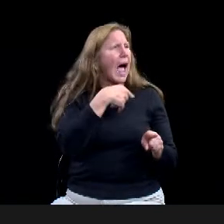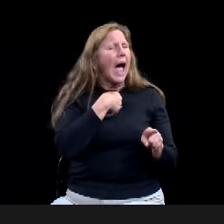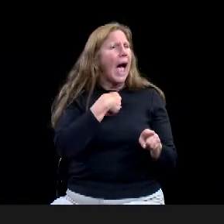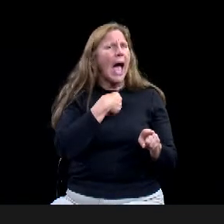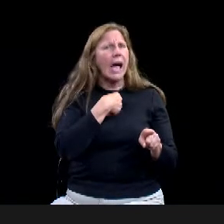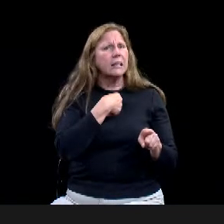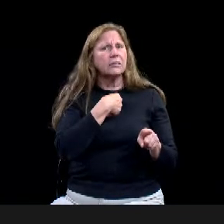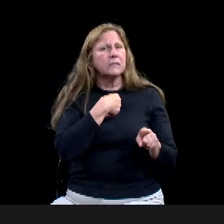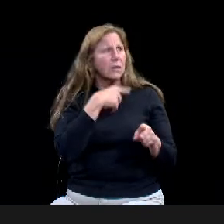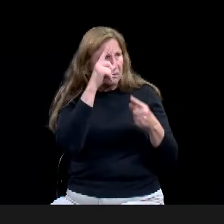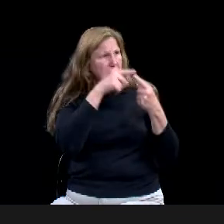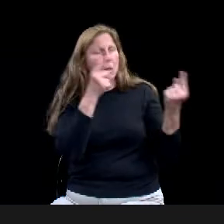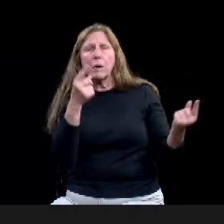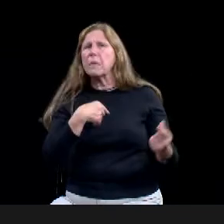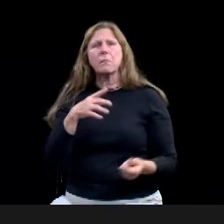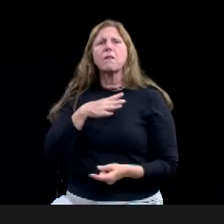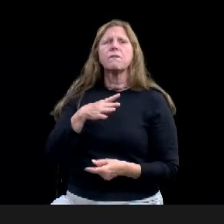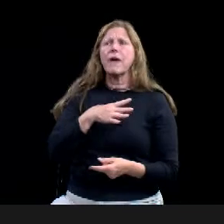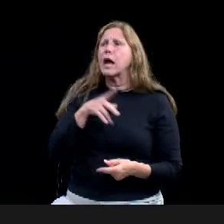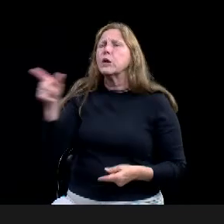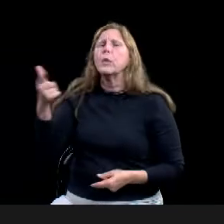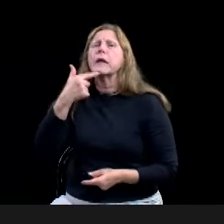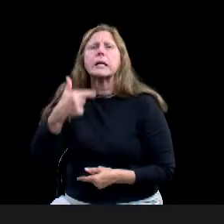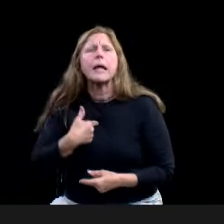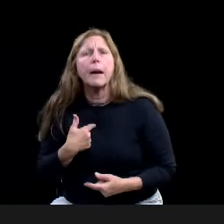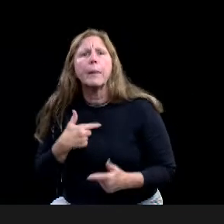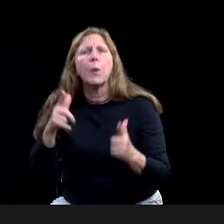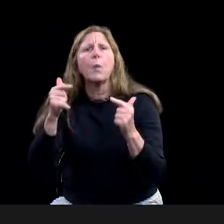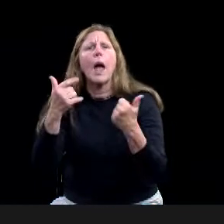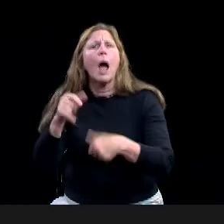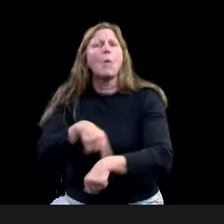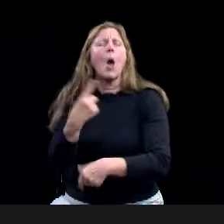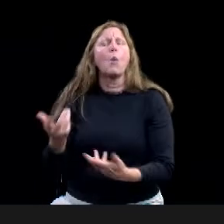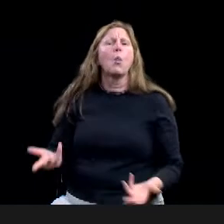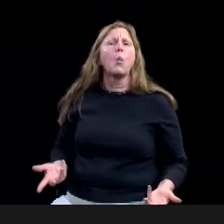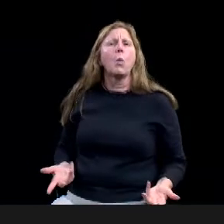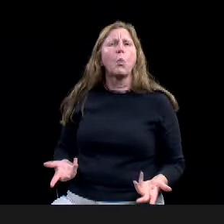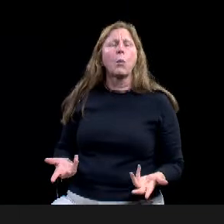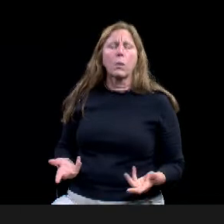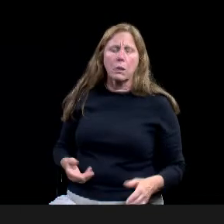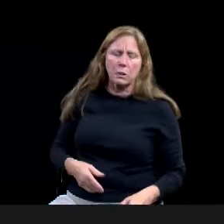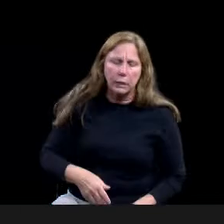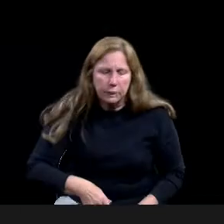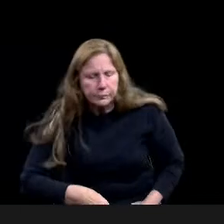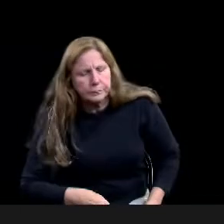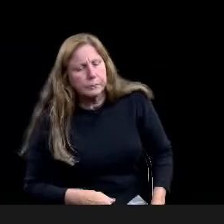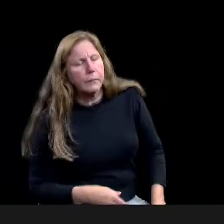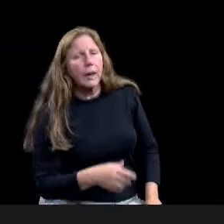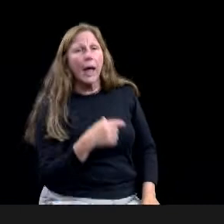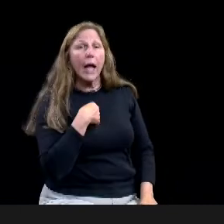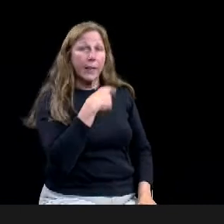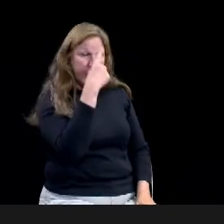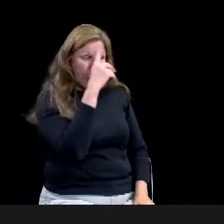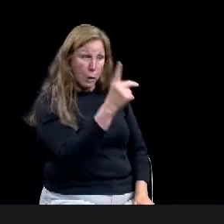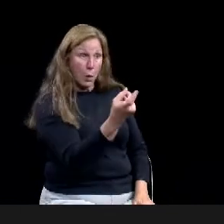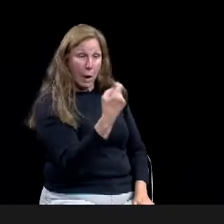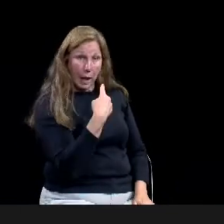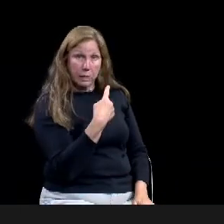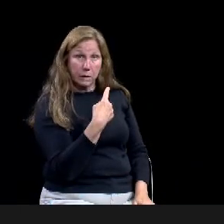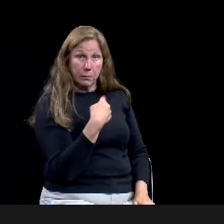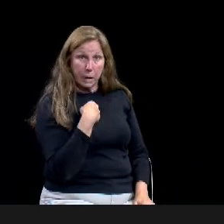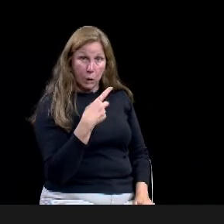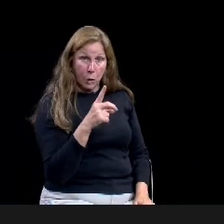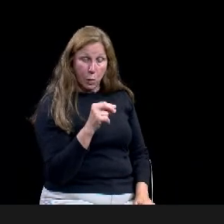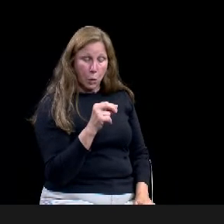I think what you're asking for to do, you know, basically an update to an area on a land use plan is a, a pretty long process.